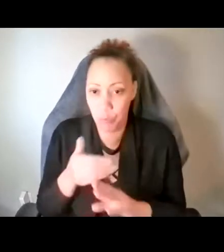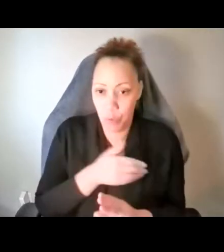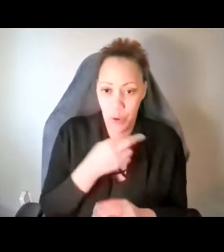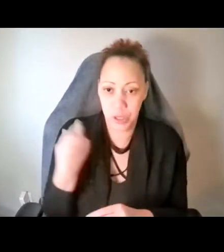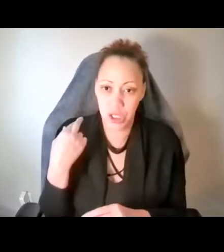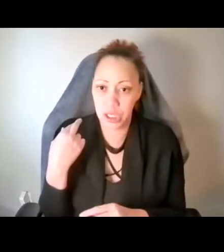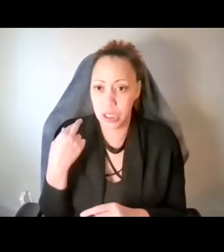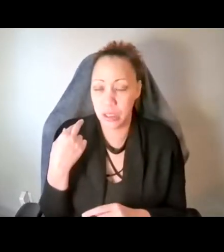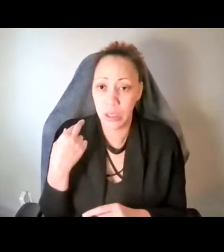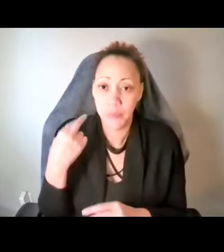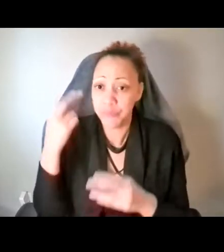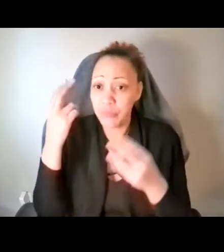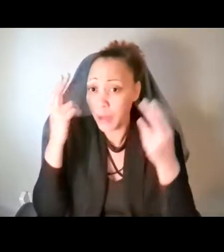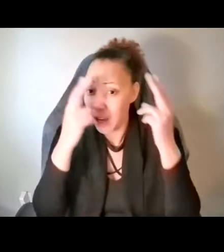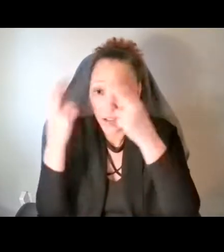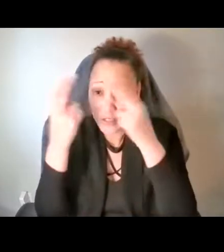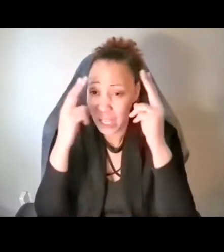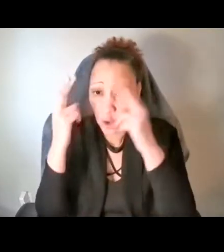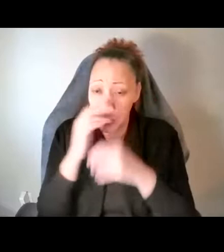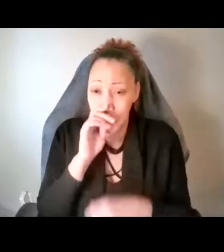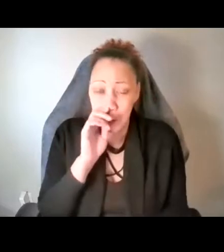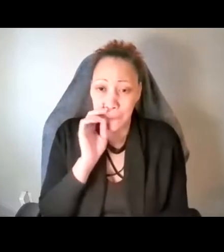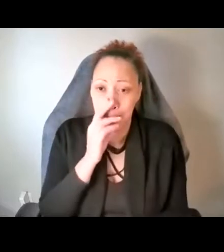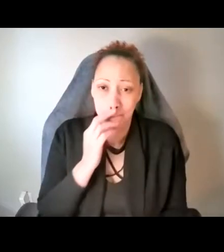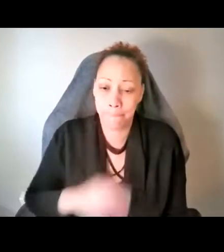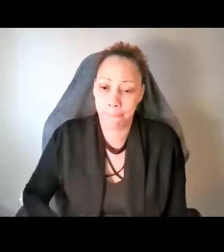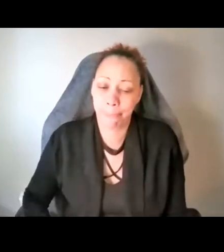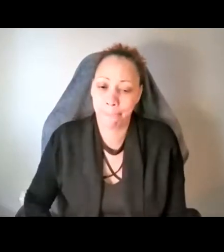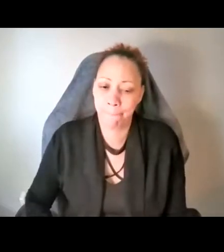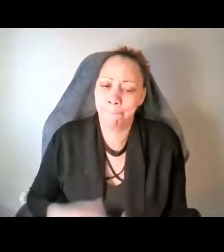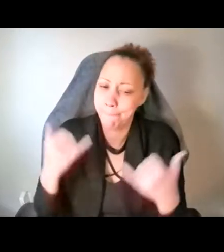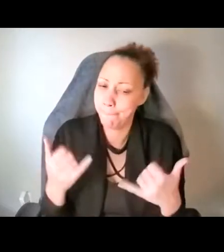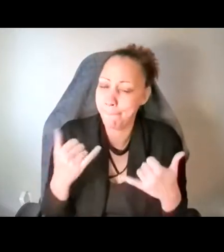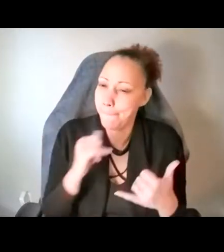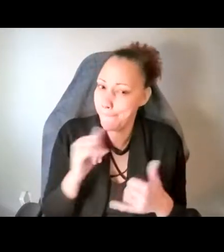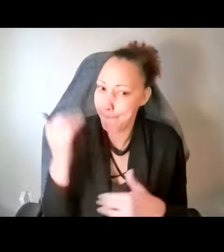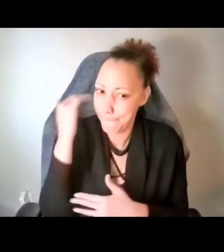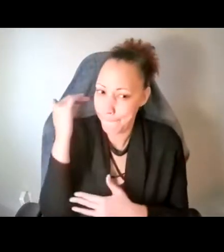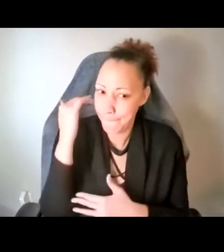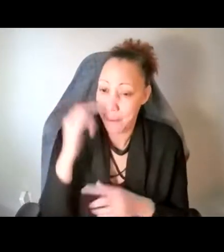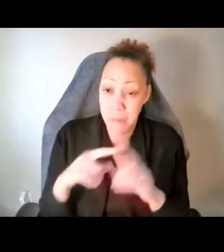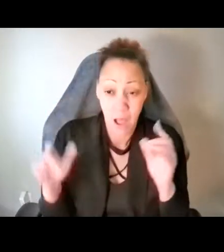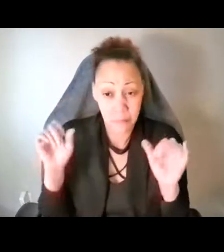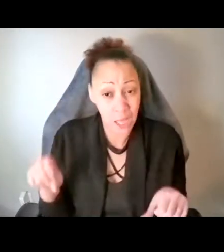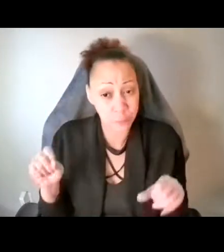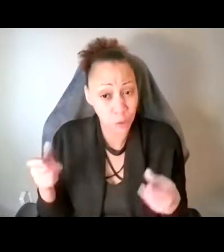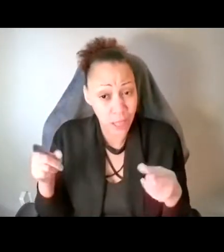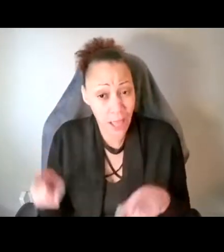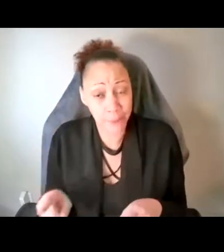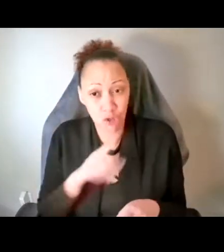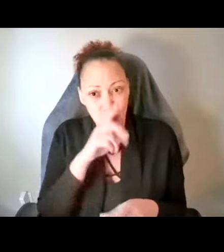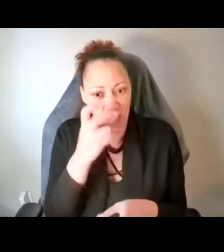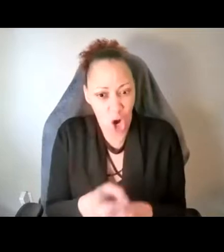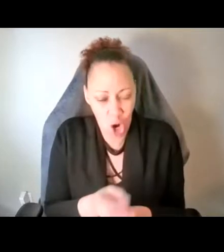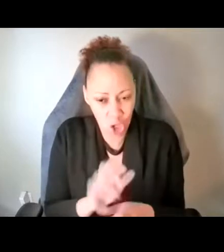psychosis? Currently, I'm not familiar with any of the, the, that research. It's possible that it's happening. It's really hard to